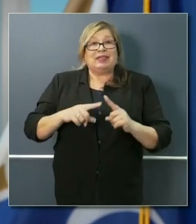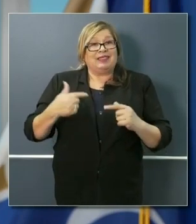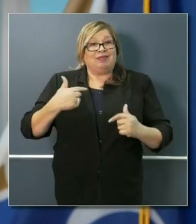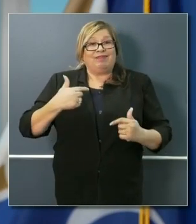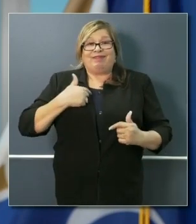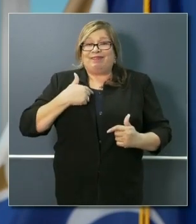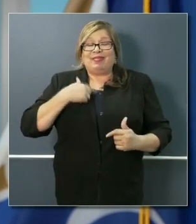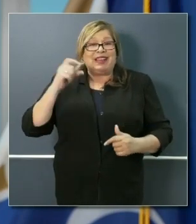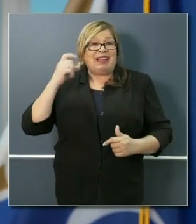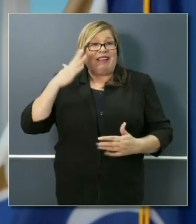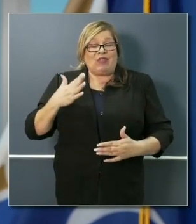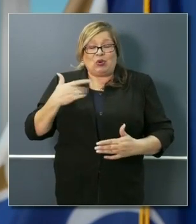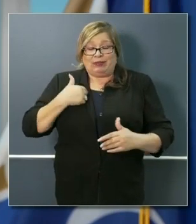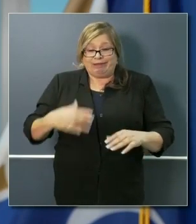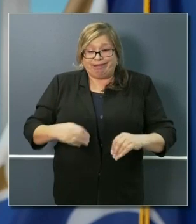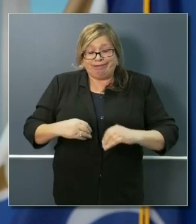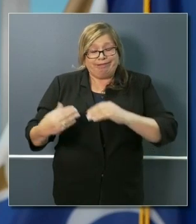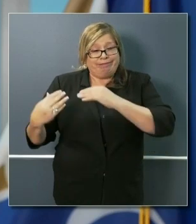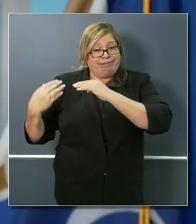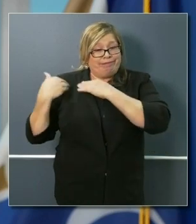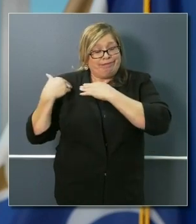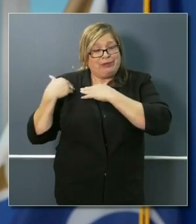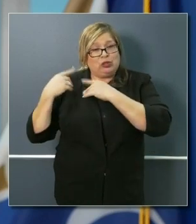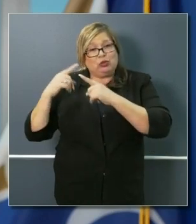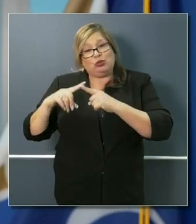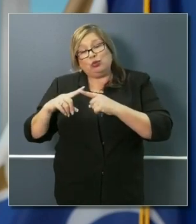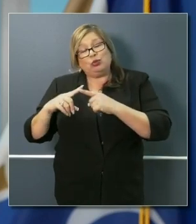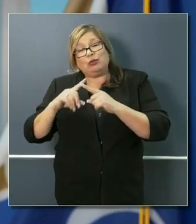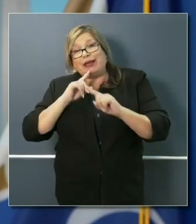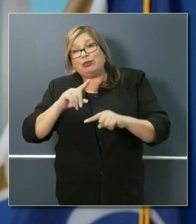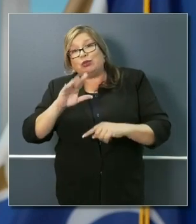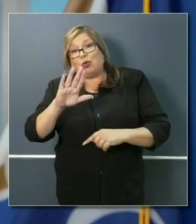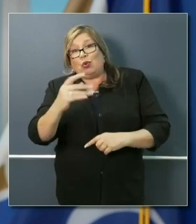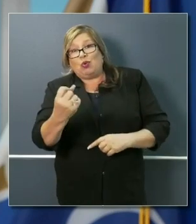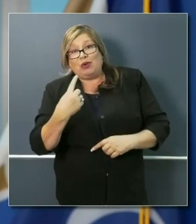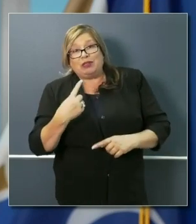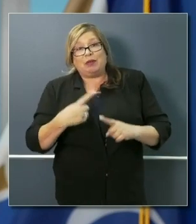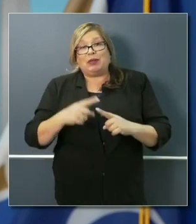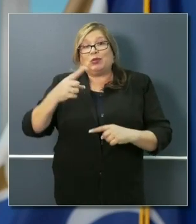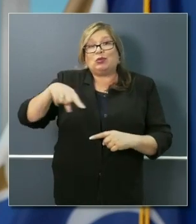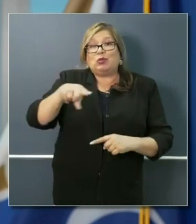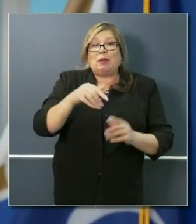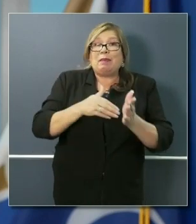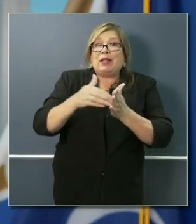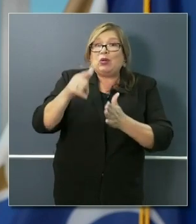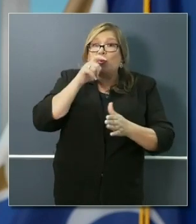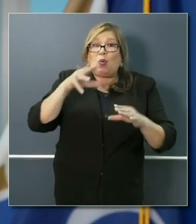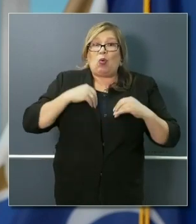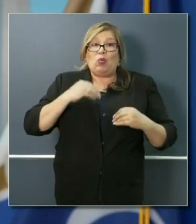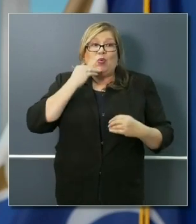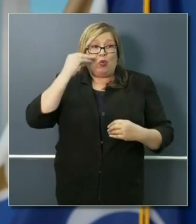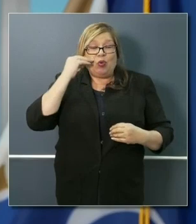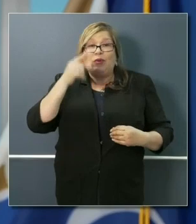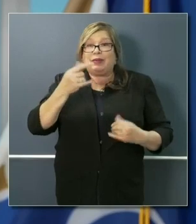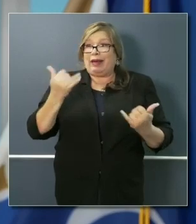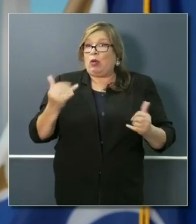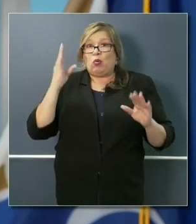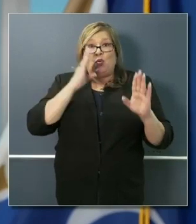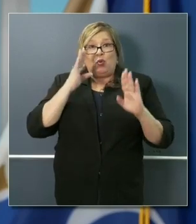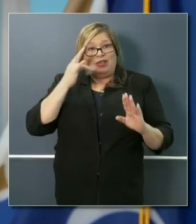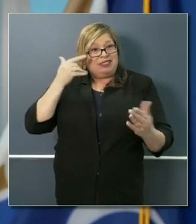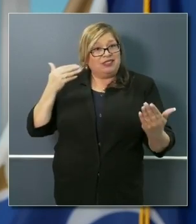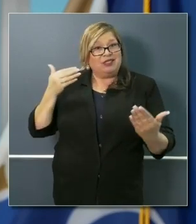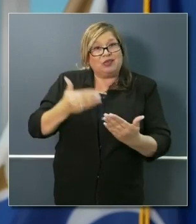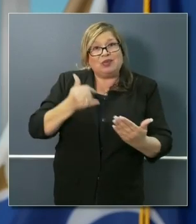governor of the state of California to answer the question to you and the millions of homeowners in the state that are feeling that anxiety coming up